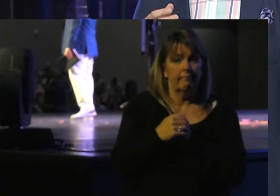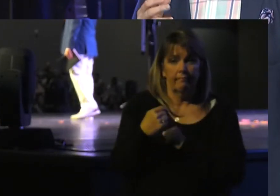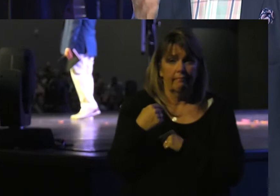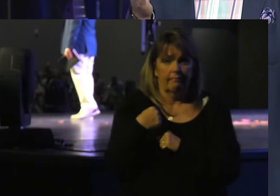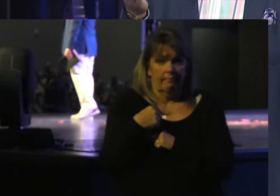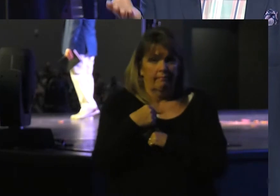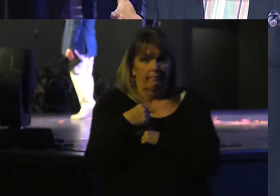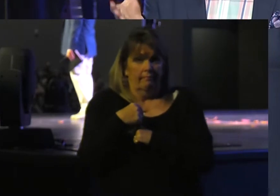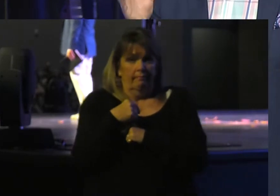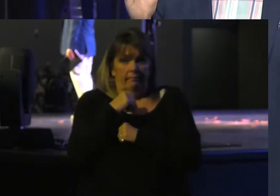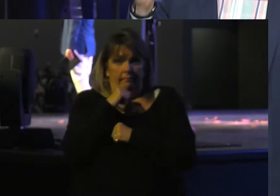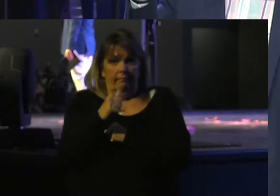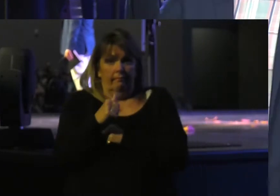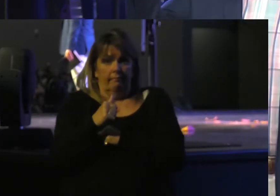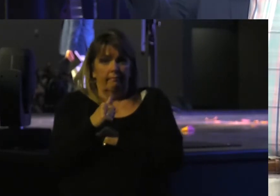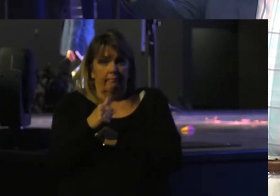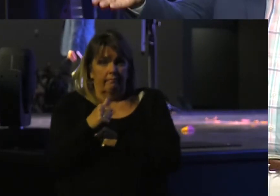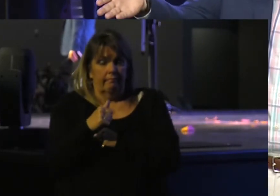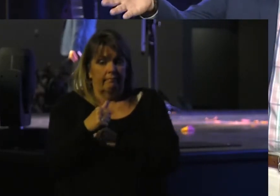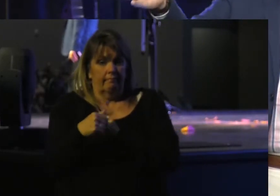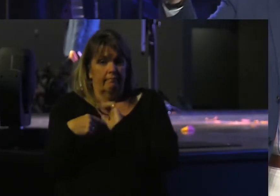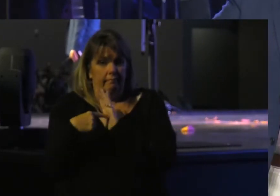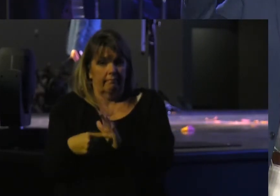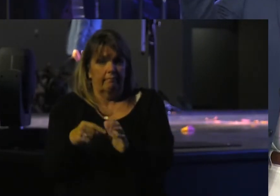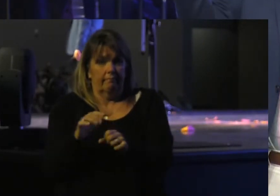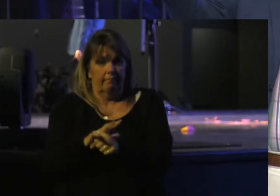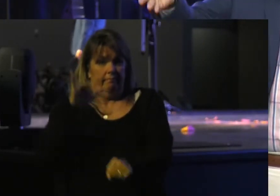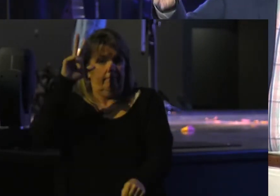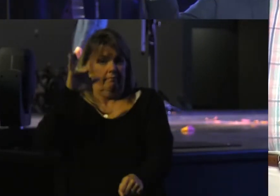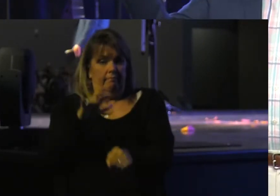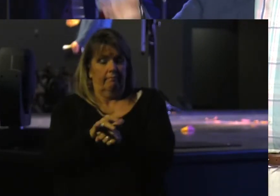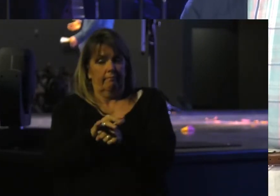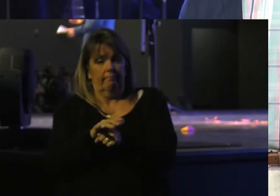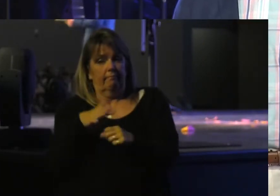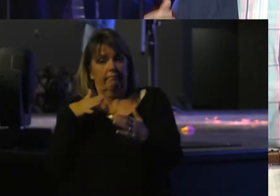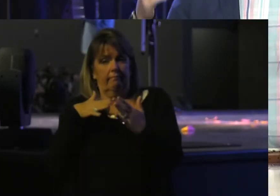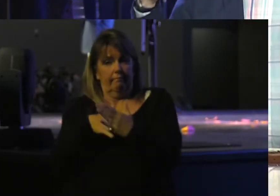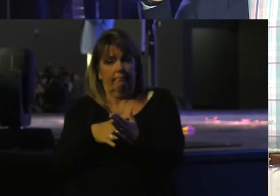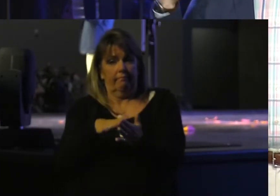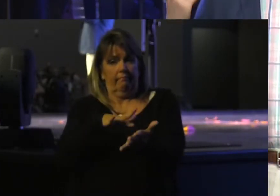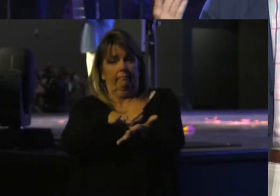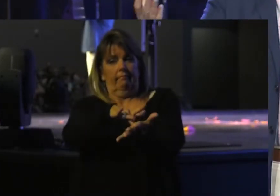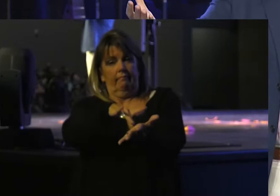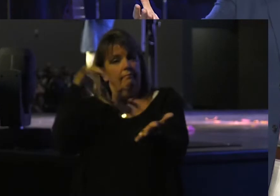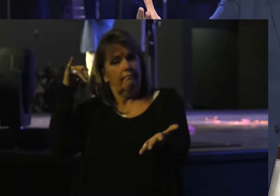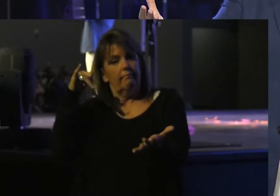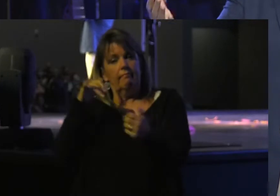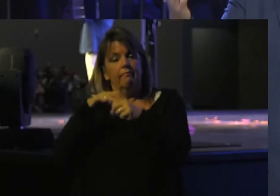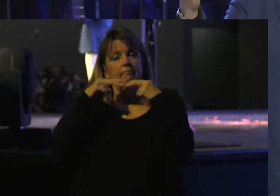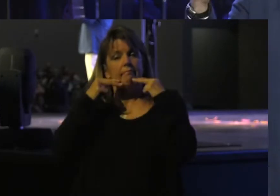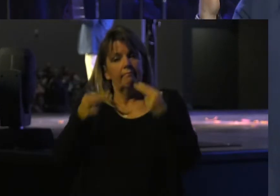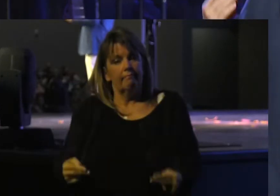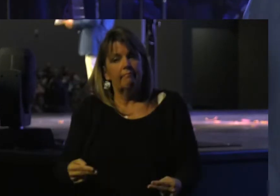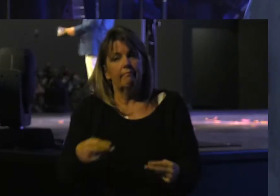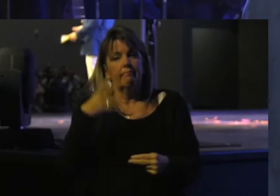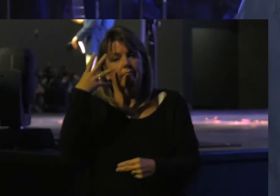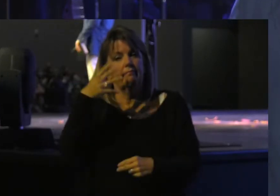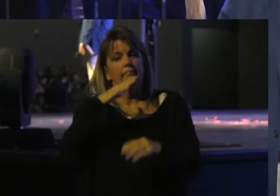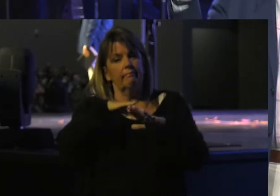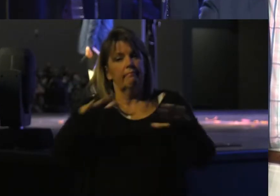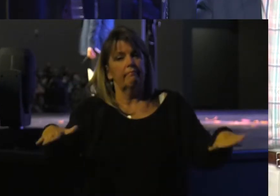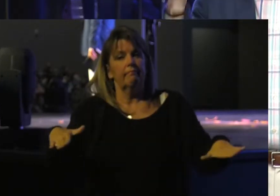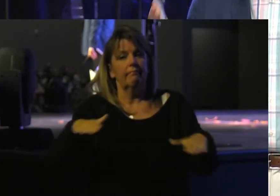does not Express anger Against the Exploitation Of the Innocent Among us Most beautifully Represented By